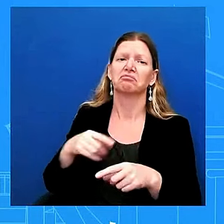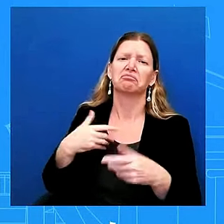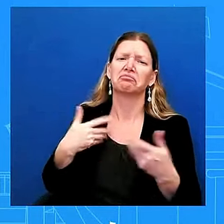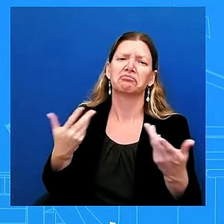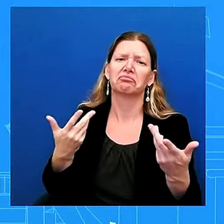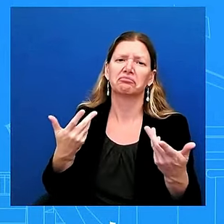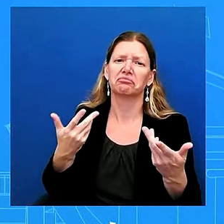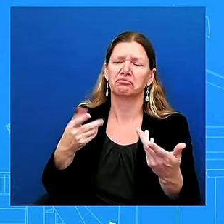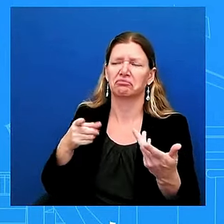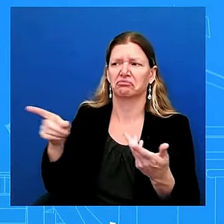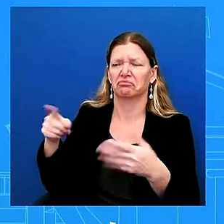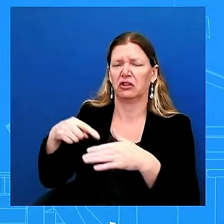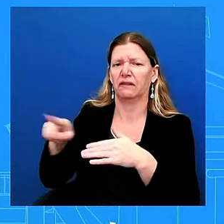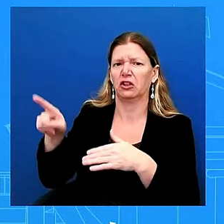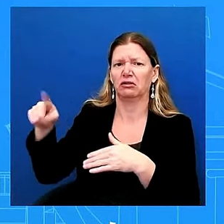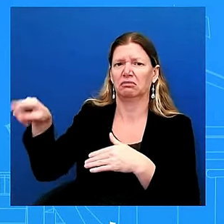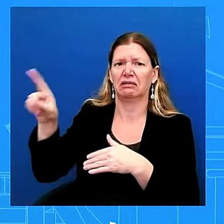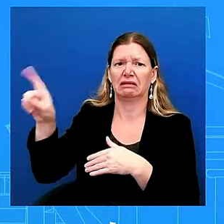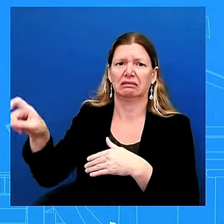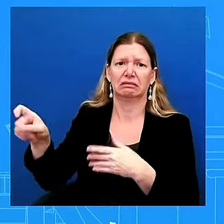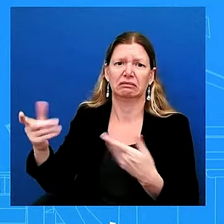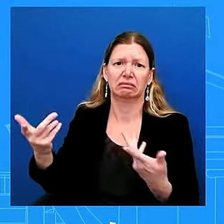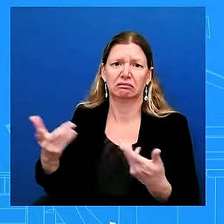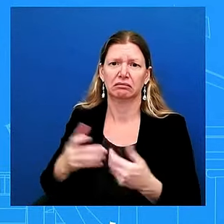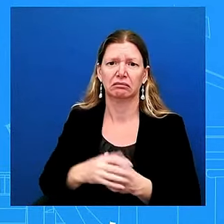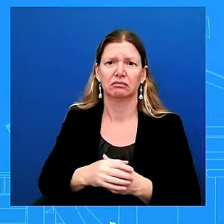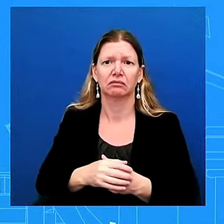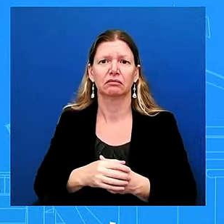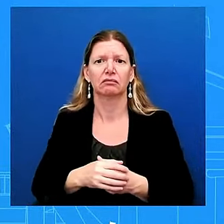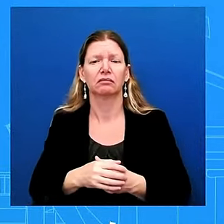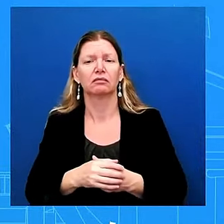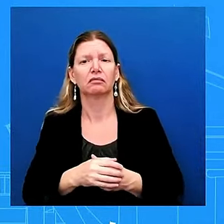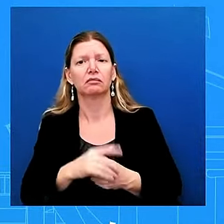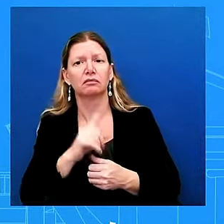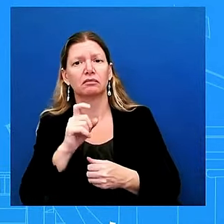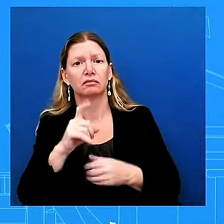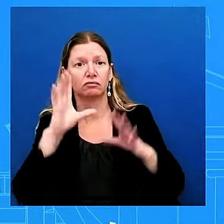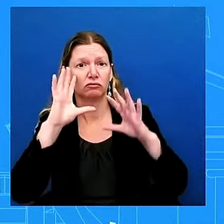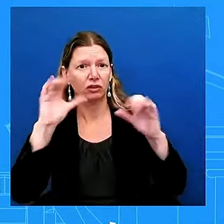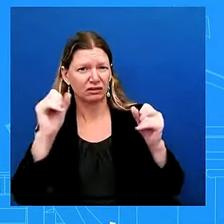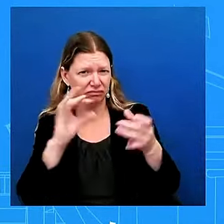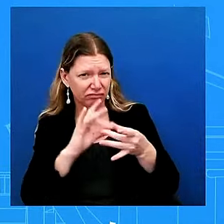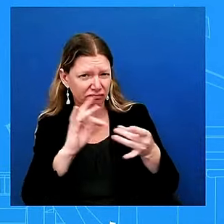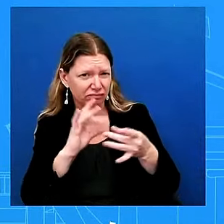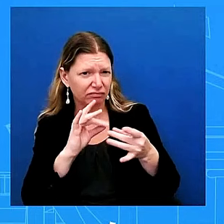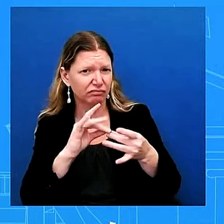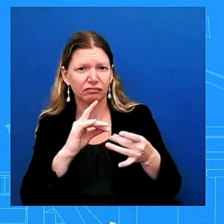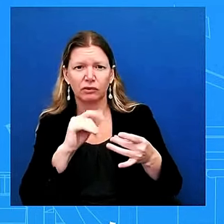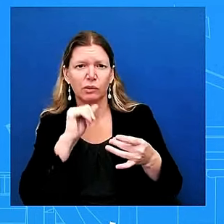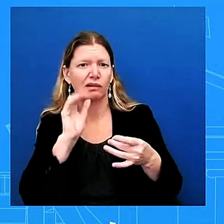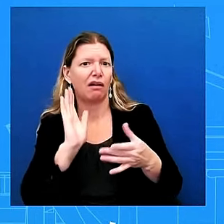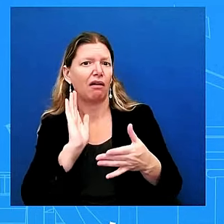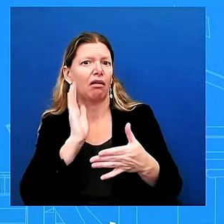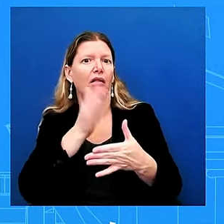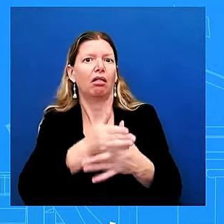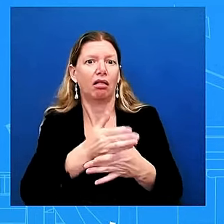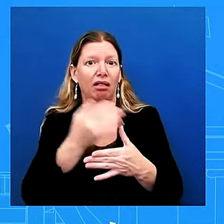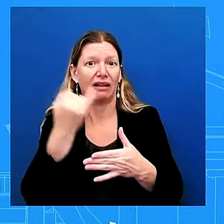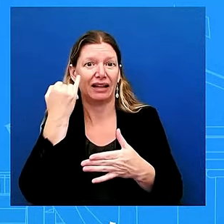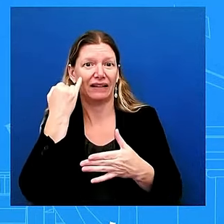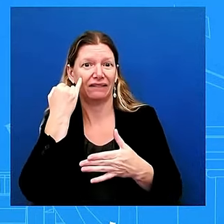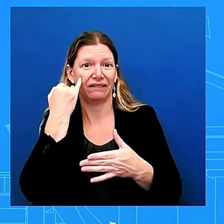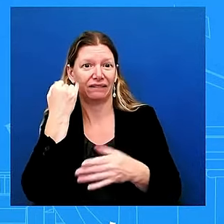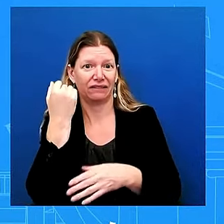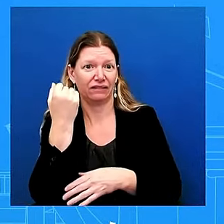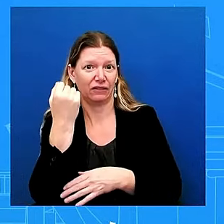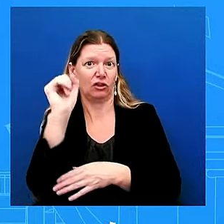doctor for a strike and he cited his concern that he doesn't believe in taft-hartley but we have seen him intervene in in other ways in previous situations